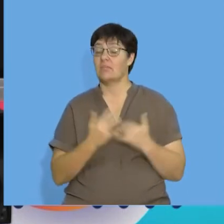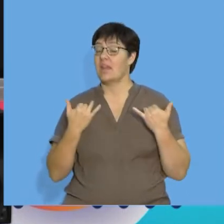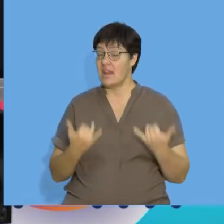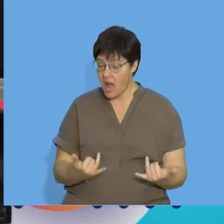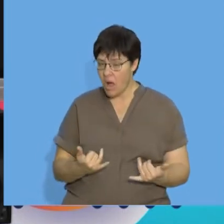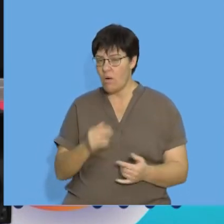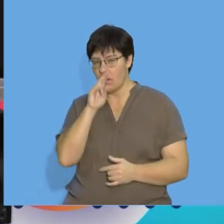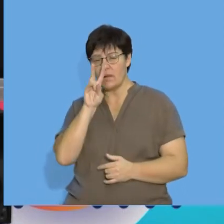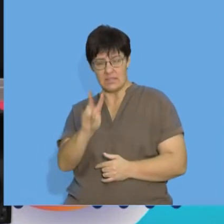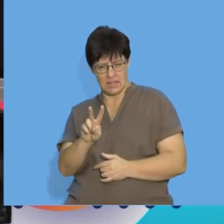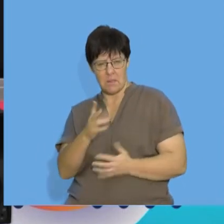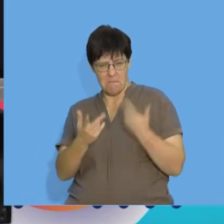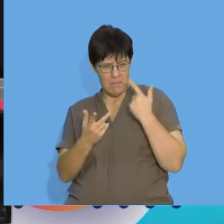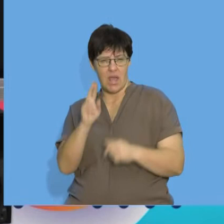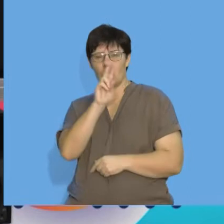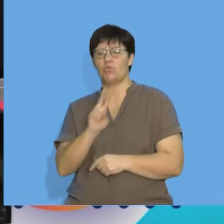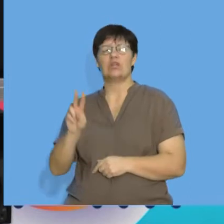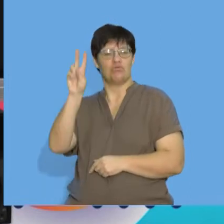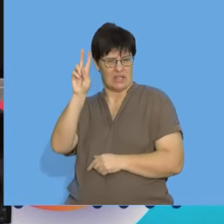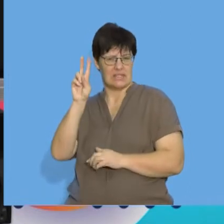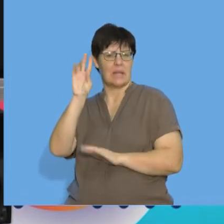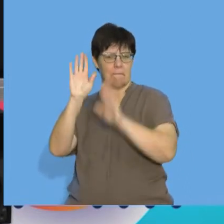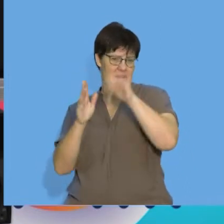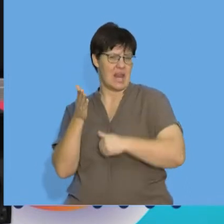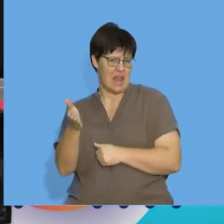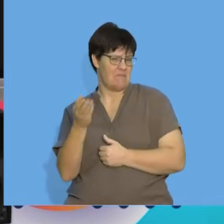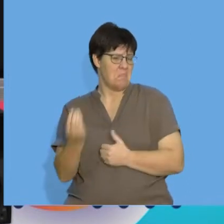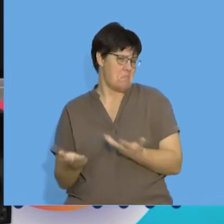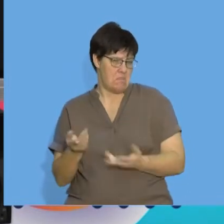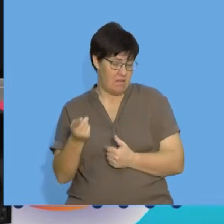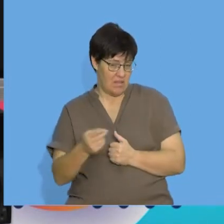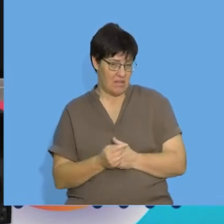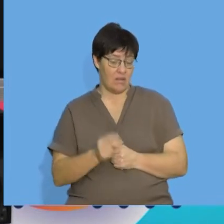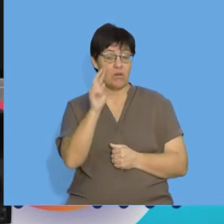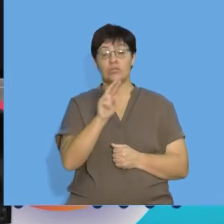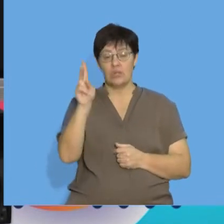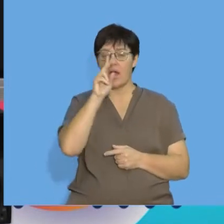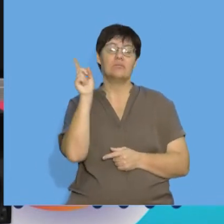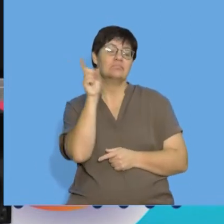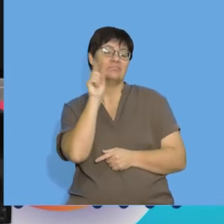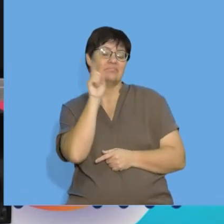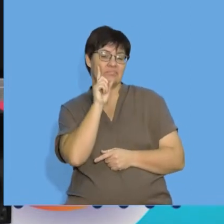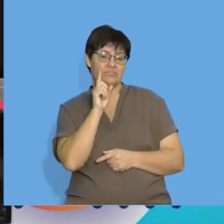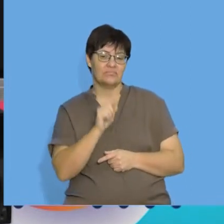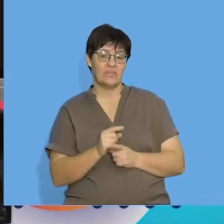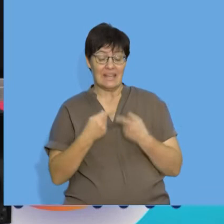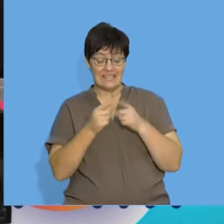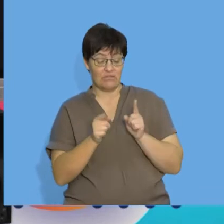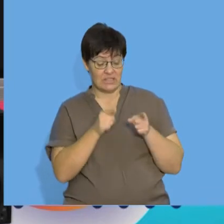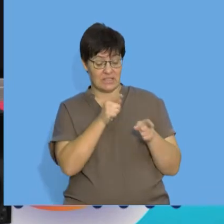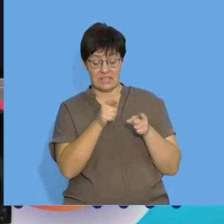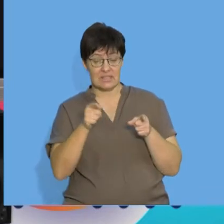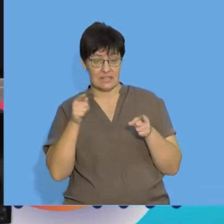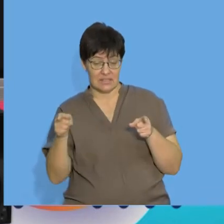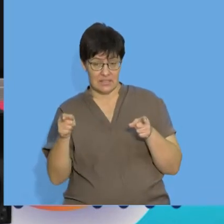But, we're now going to check if it is a quadratic pattern. A quadratic pattern checks whether